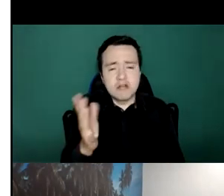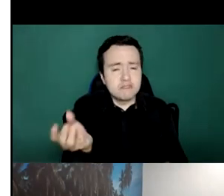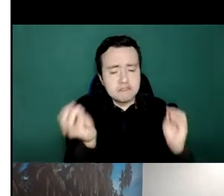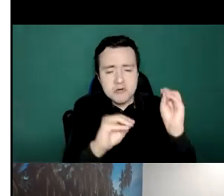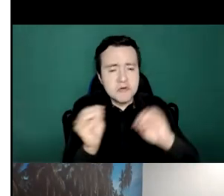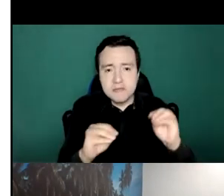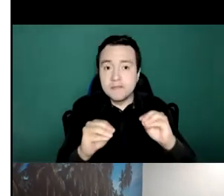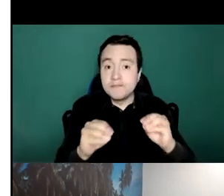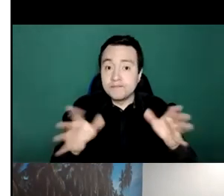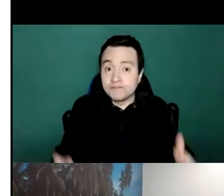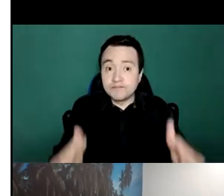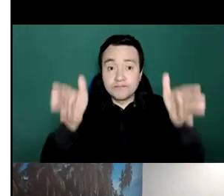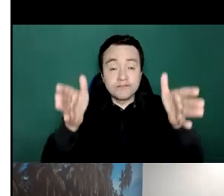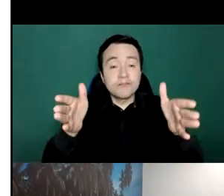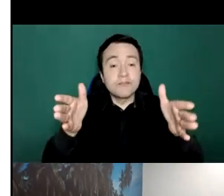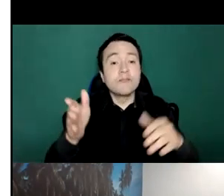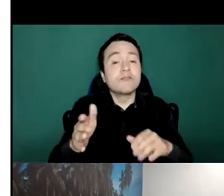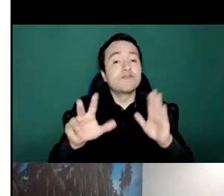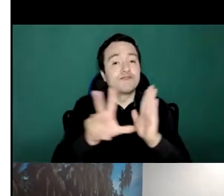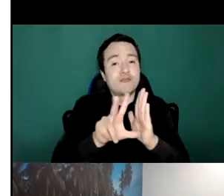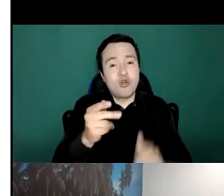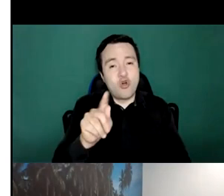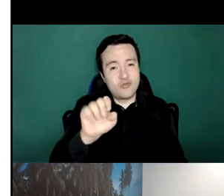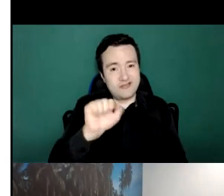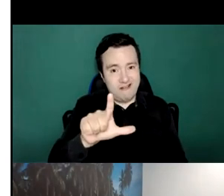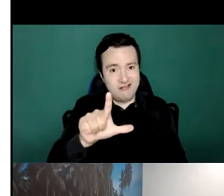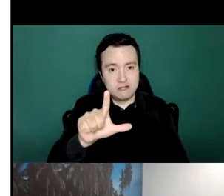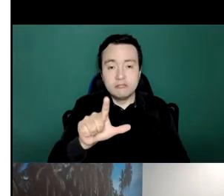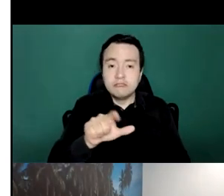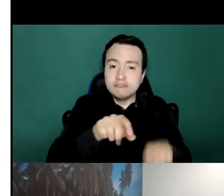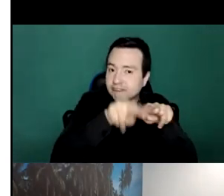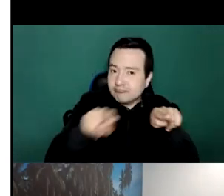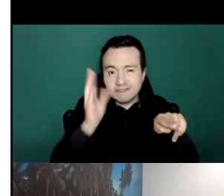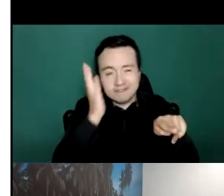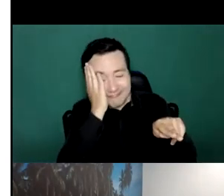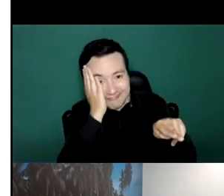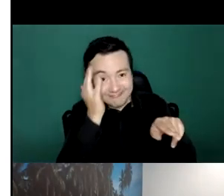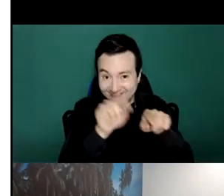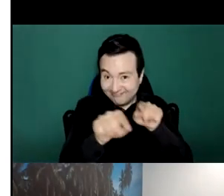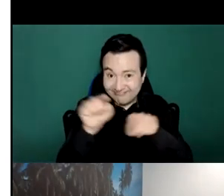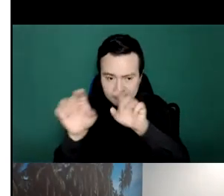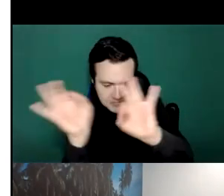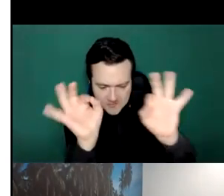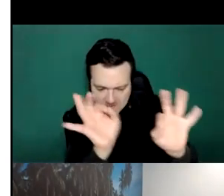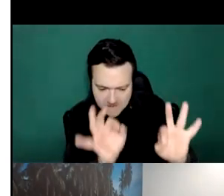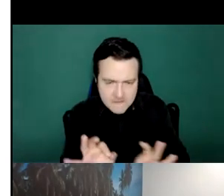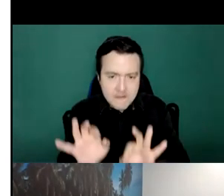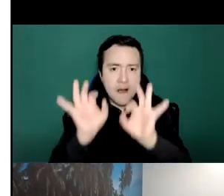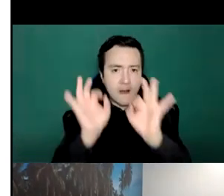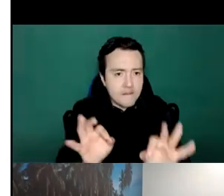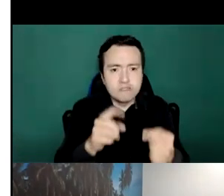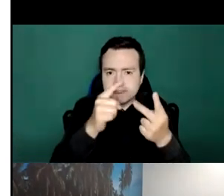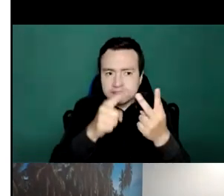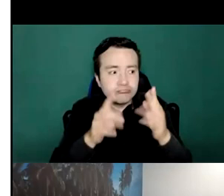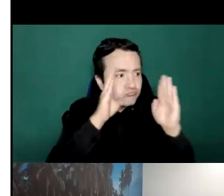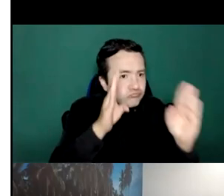so had to bolster and add health workers focusing them